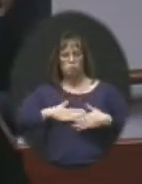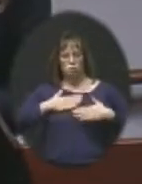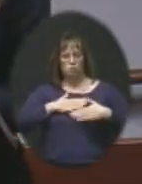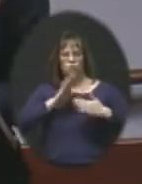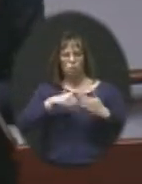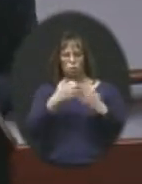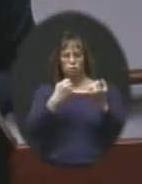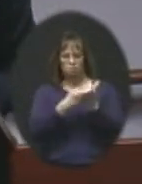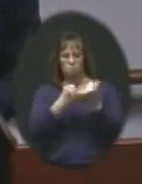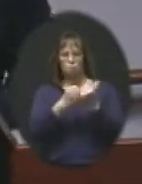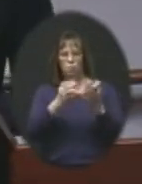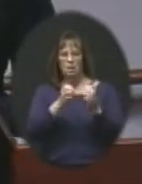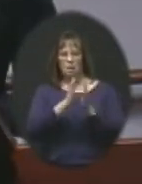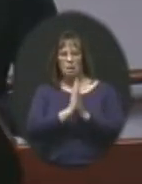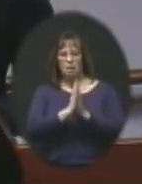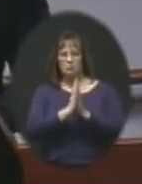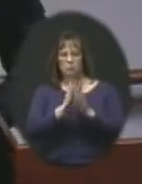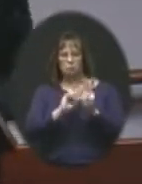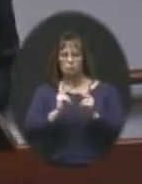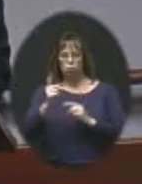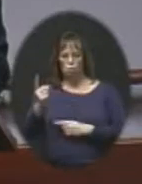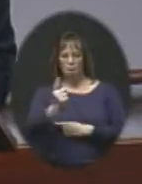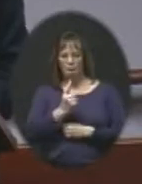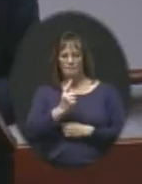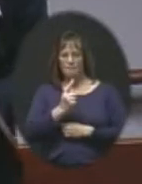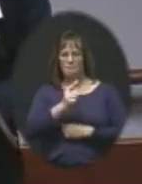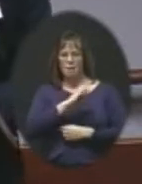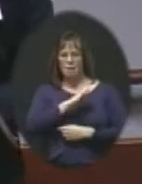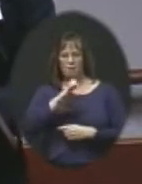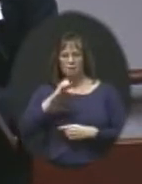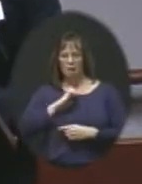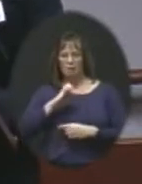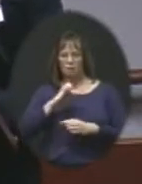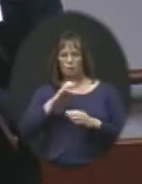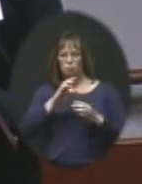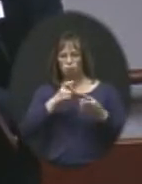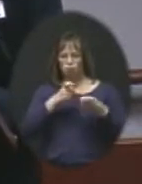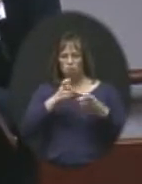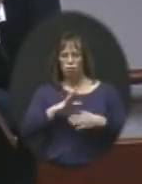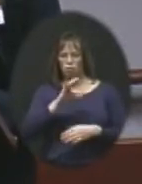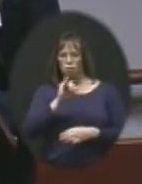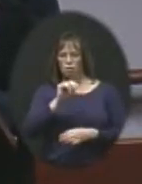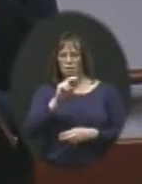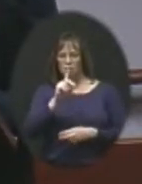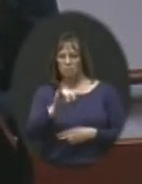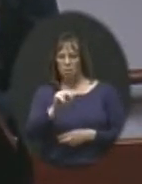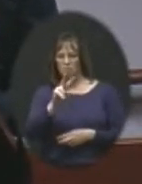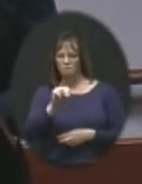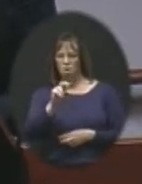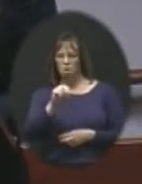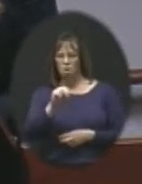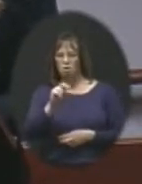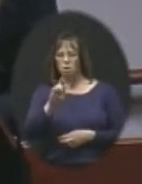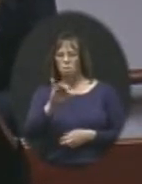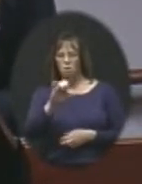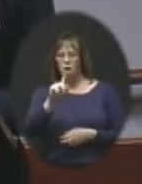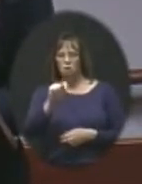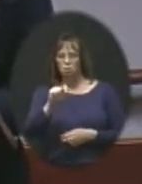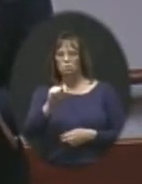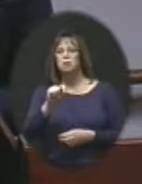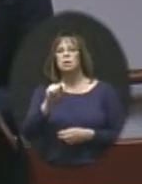support. I'd like to ask the following to come forward. Executive Director Cindy Von Felt, Foundation President Brian Hamilton,